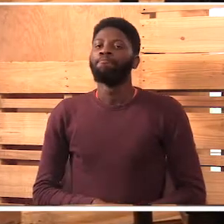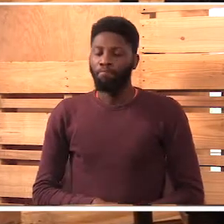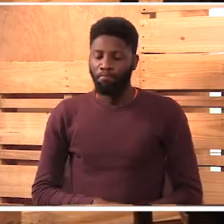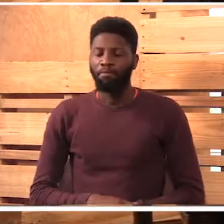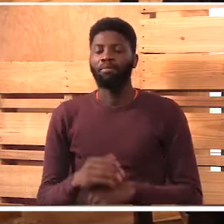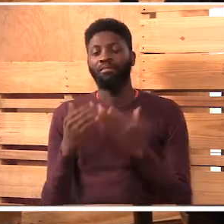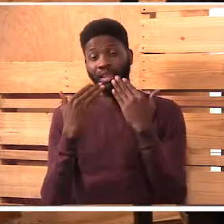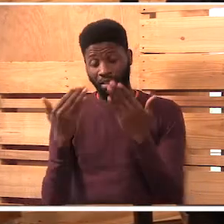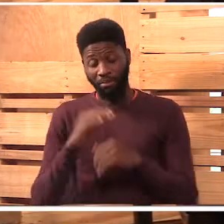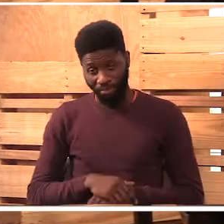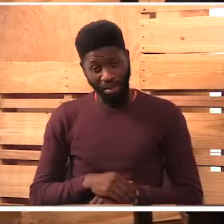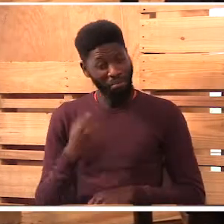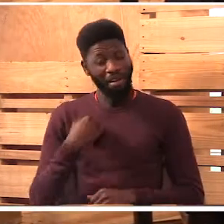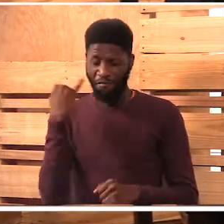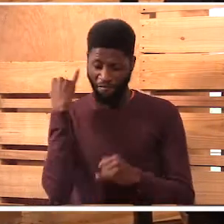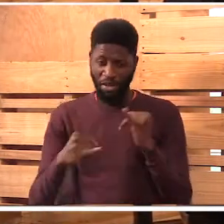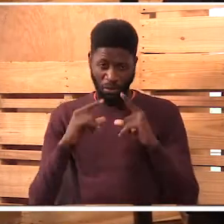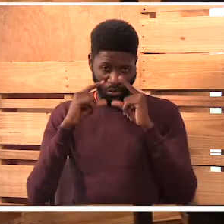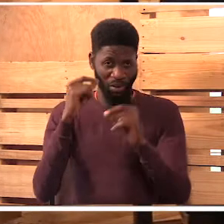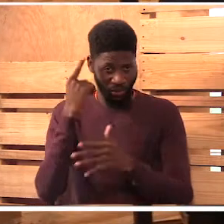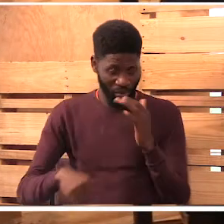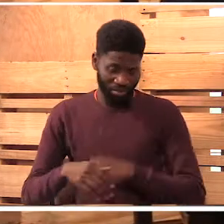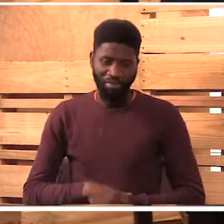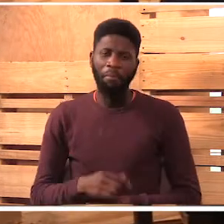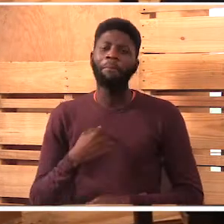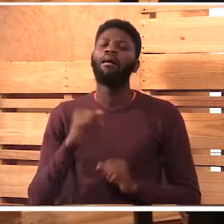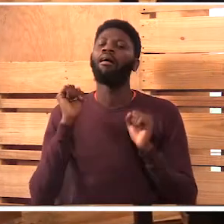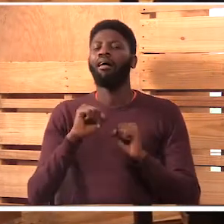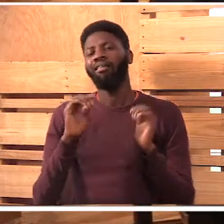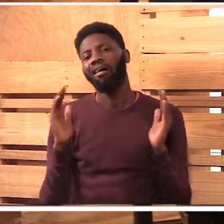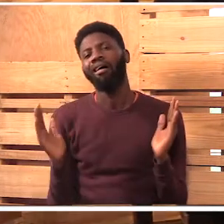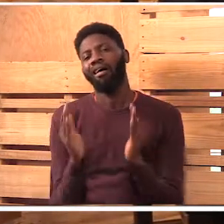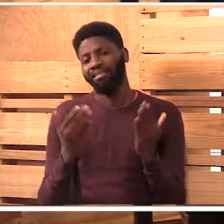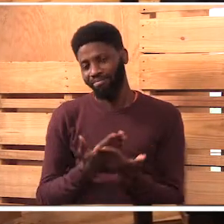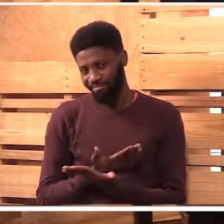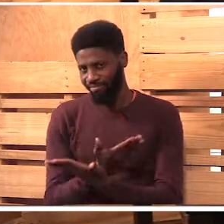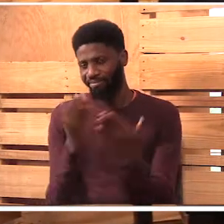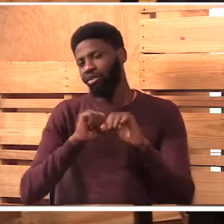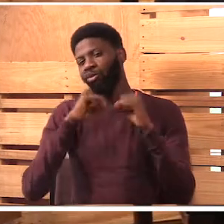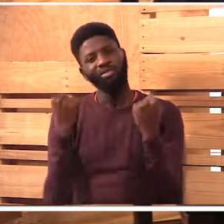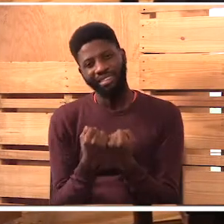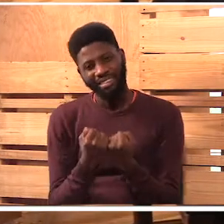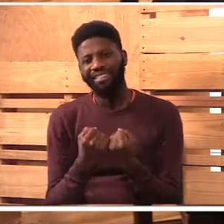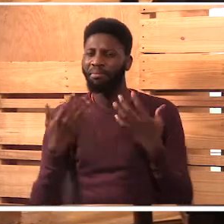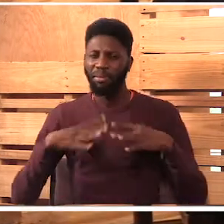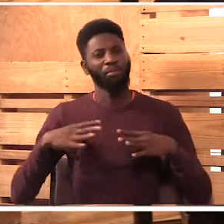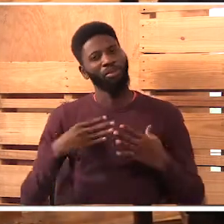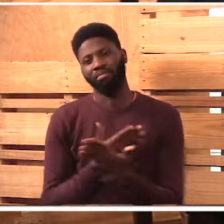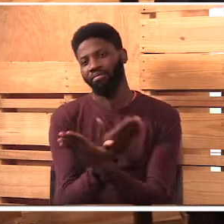Thank you. My last words, I can urge the society, people,